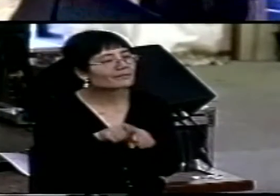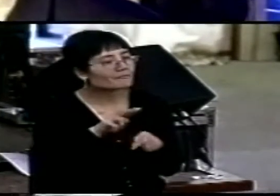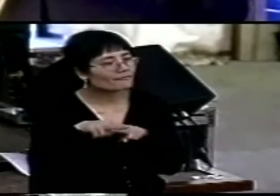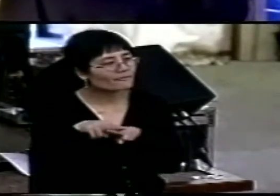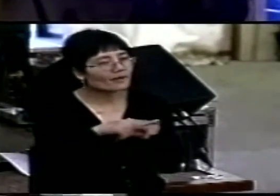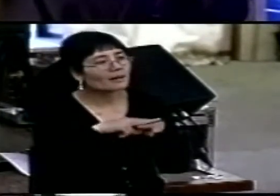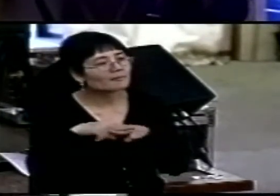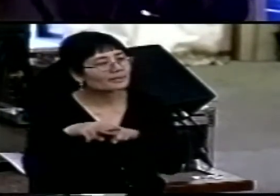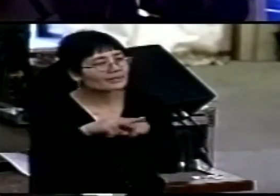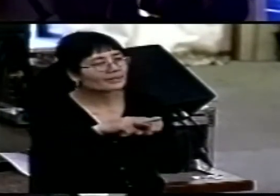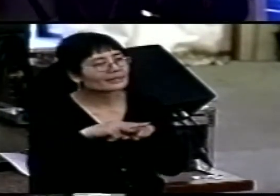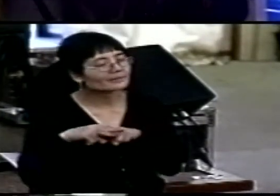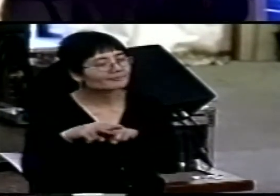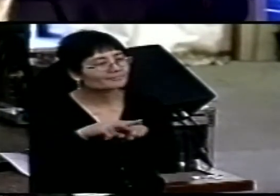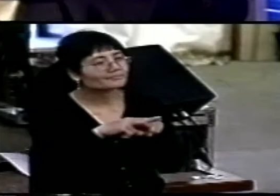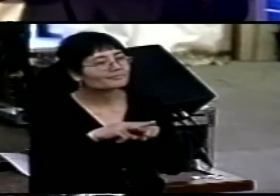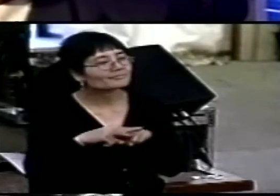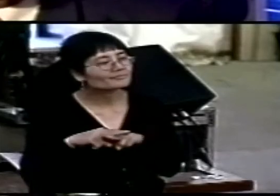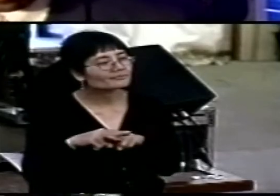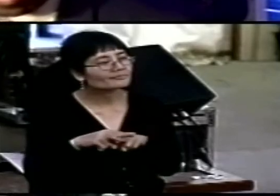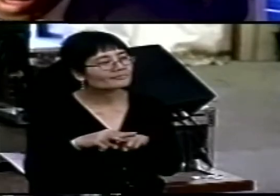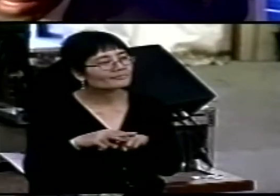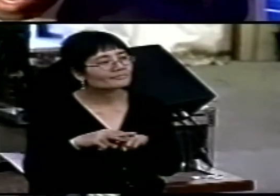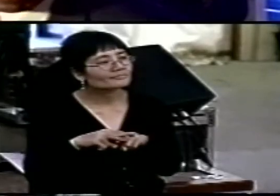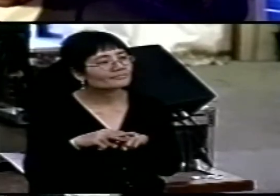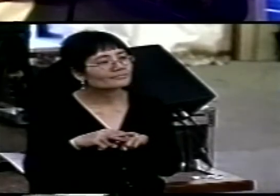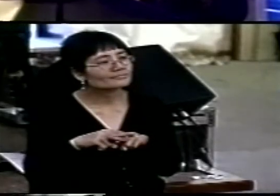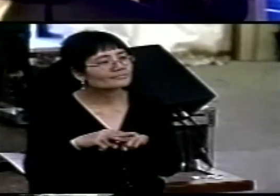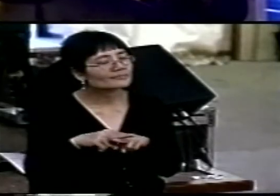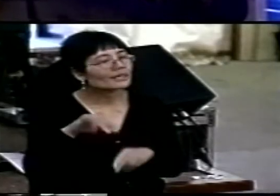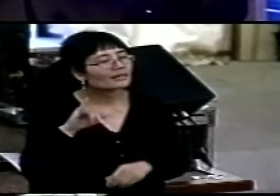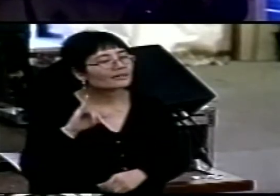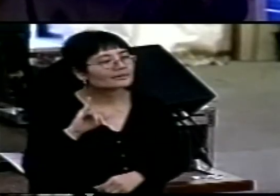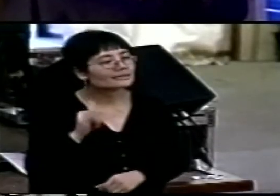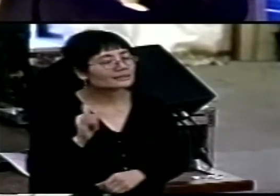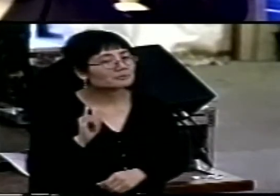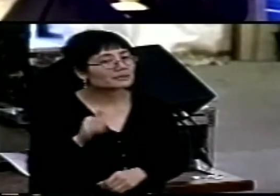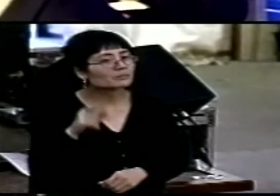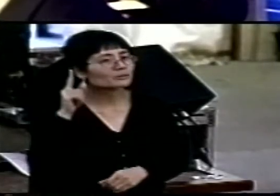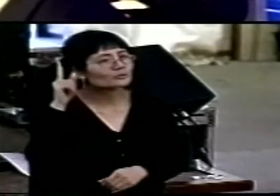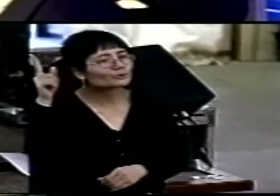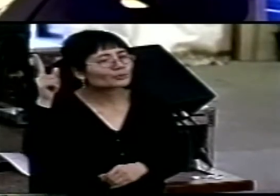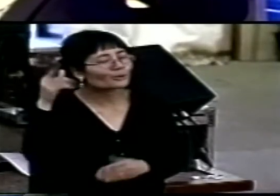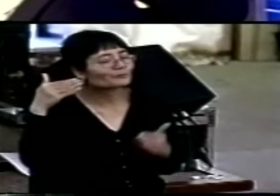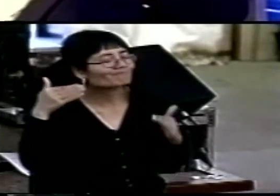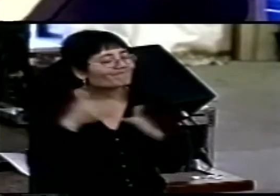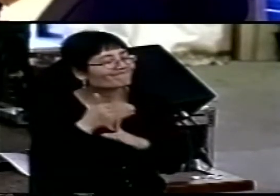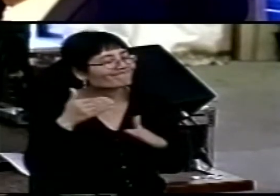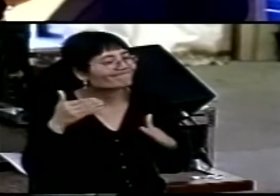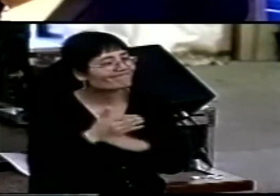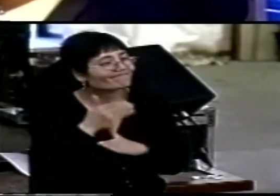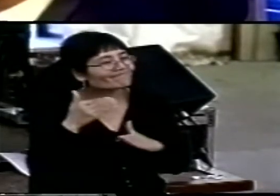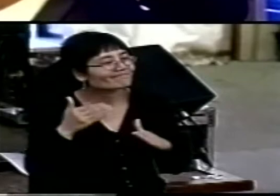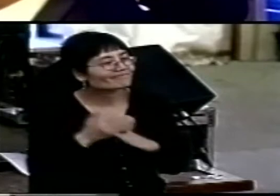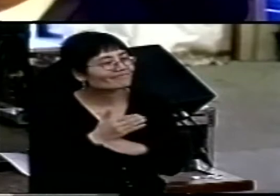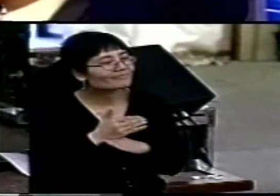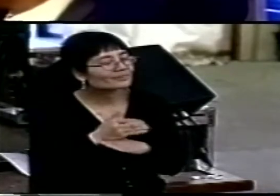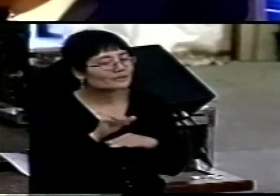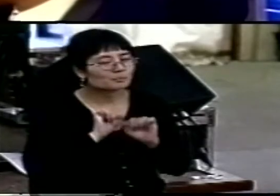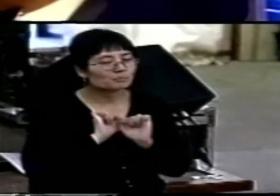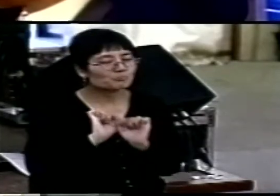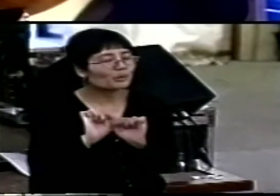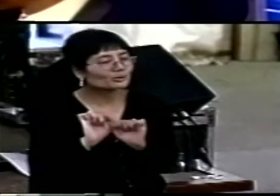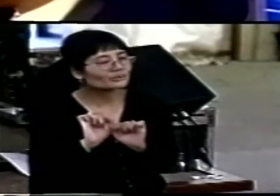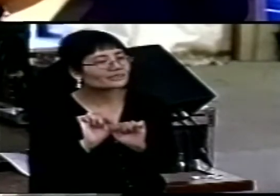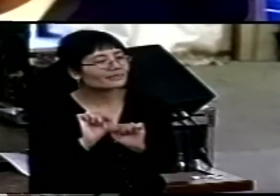what God does best, sometimes at the most inconsiderate time, is to push us